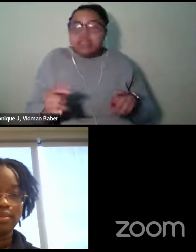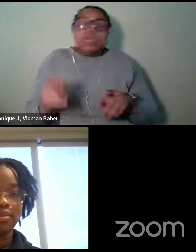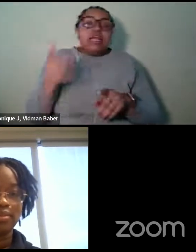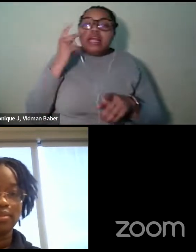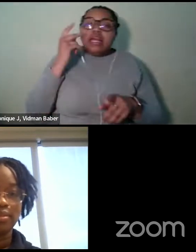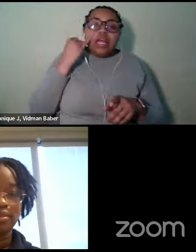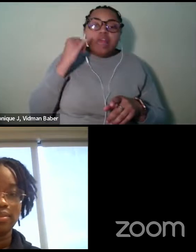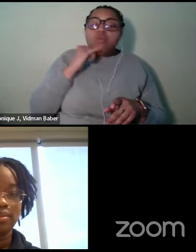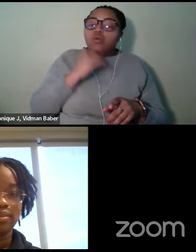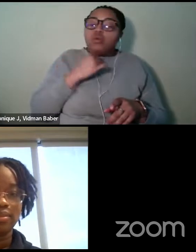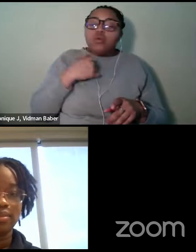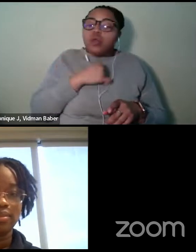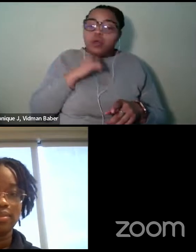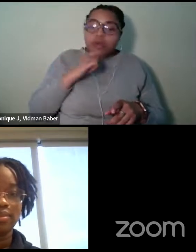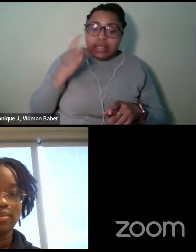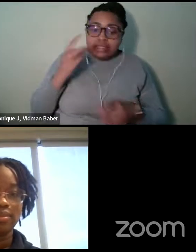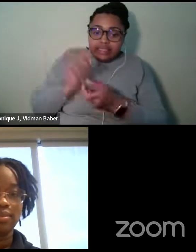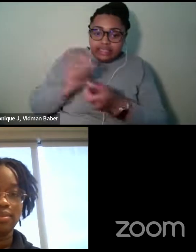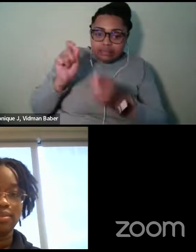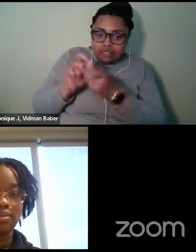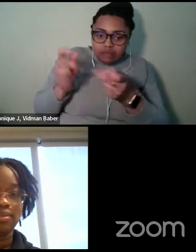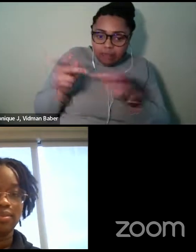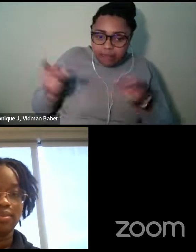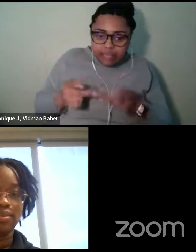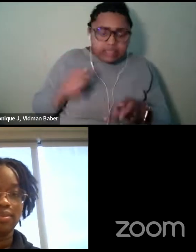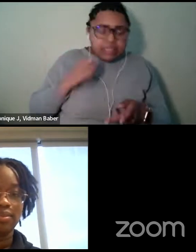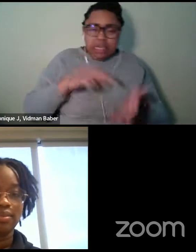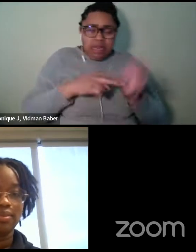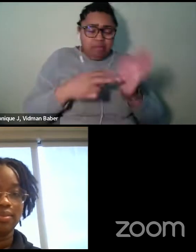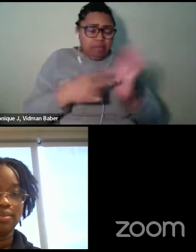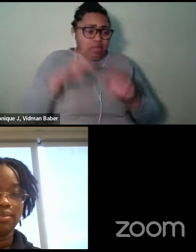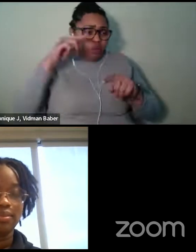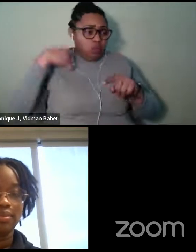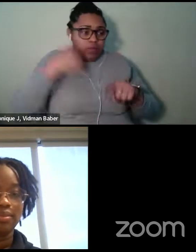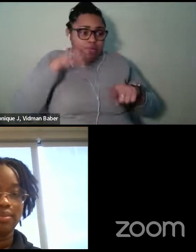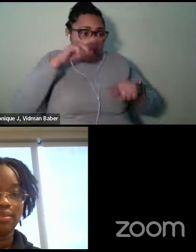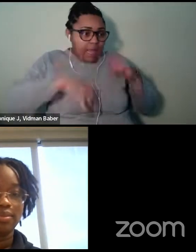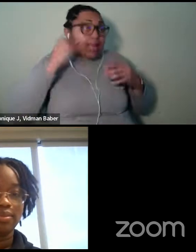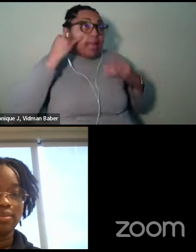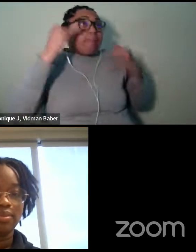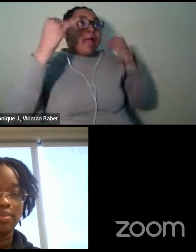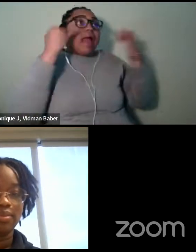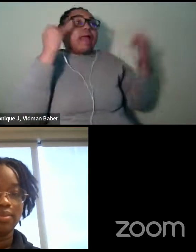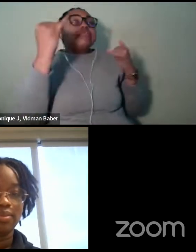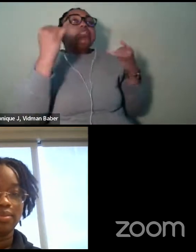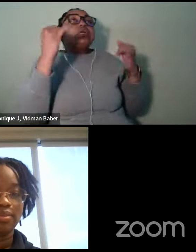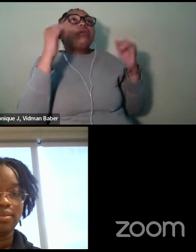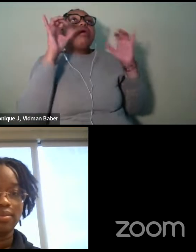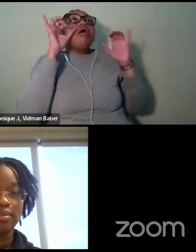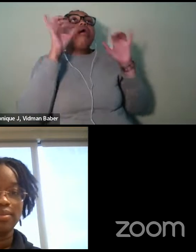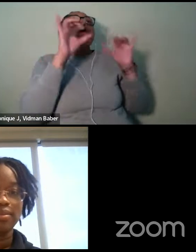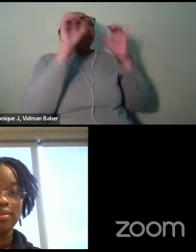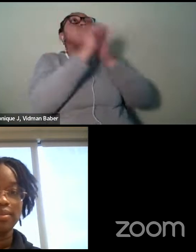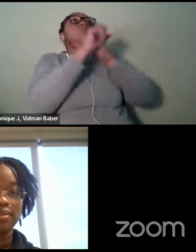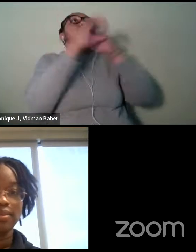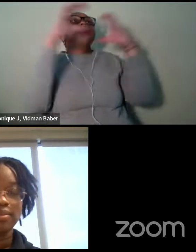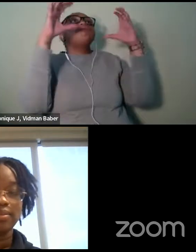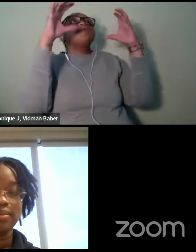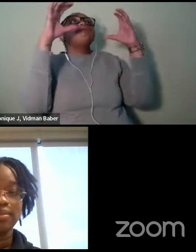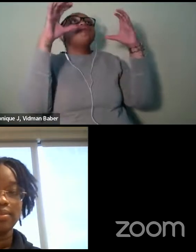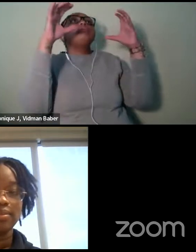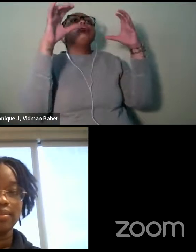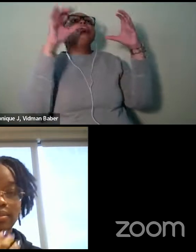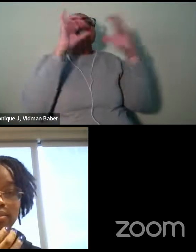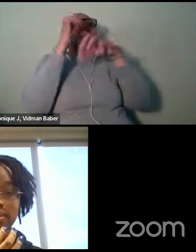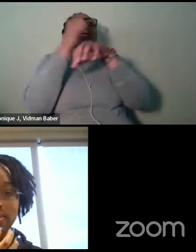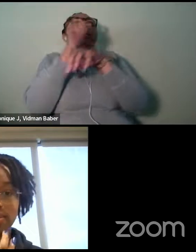that doesn't mean that we can't imagine in our minds and, and plant a vision of ourselves doing that thing